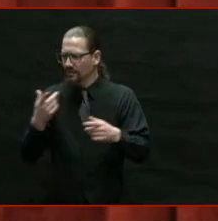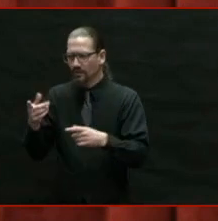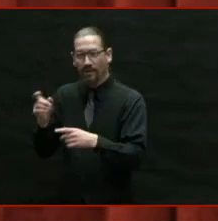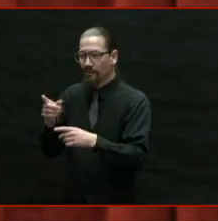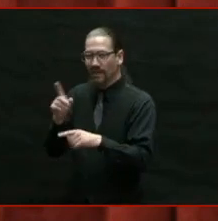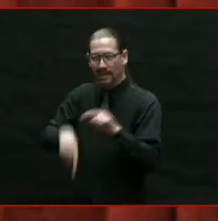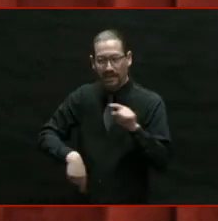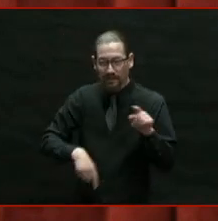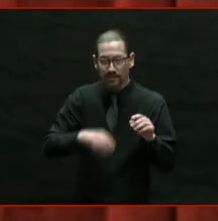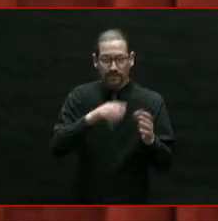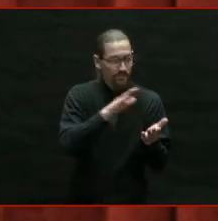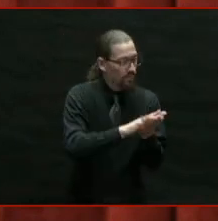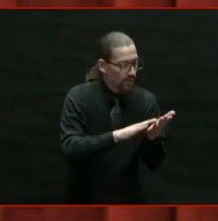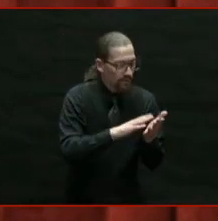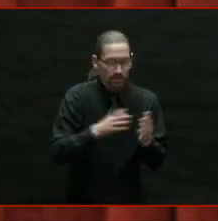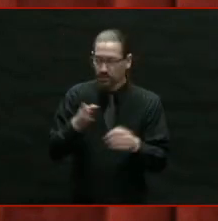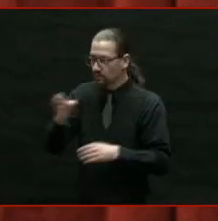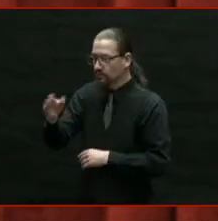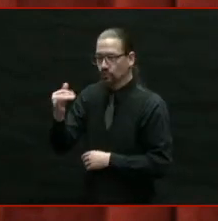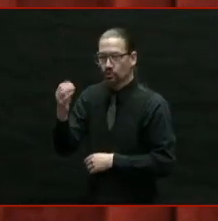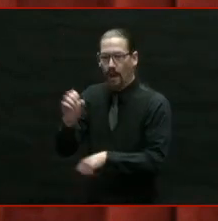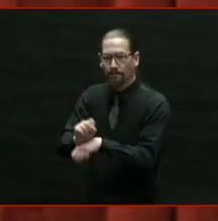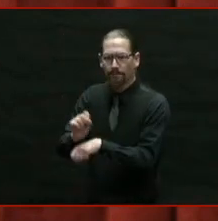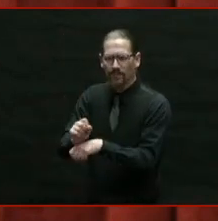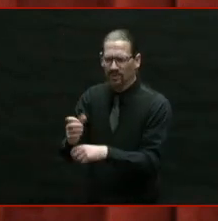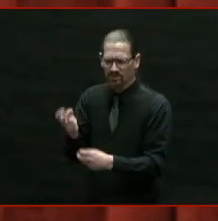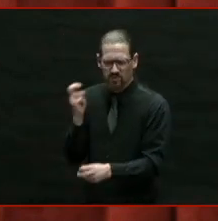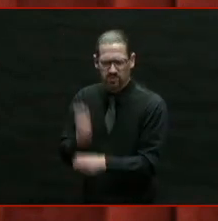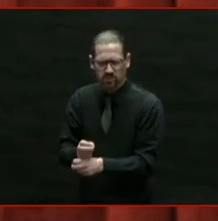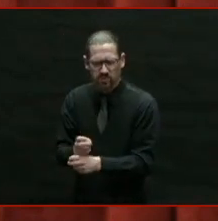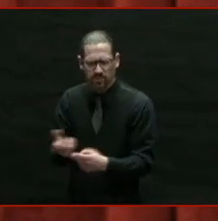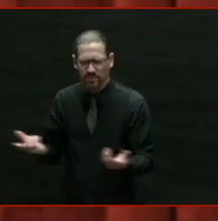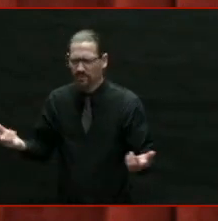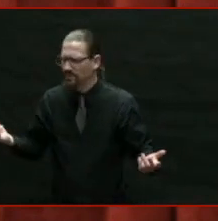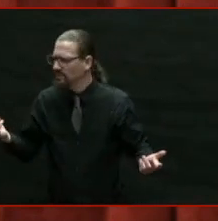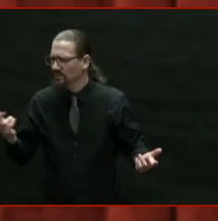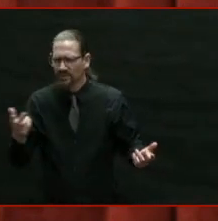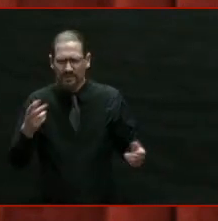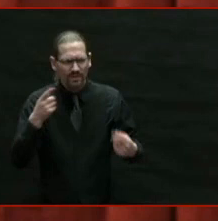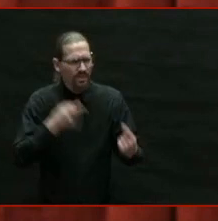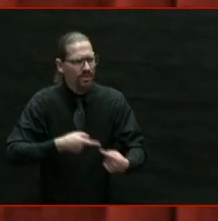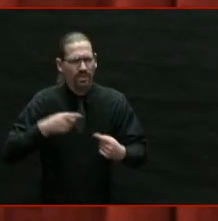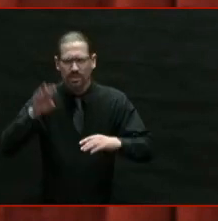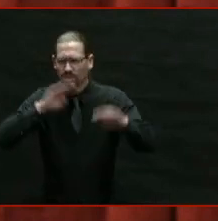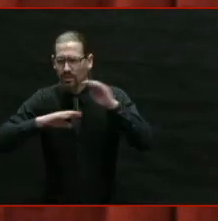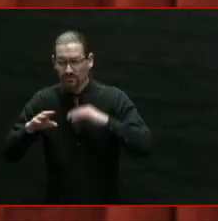That wouldn't be the right thing to do. And tonight, I have great news.